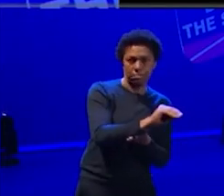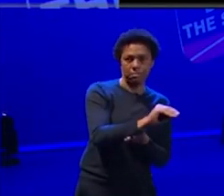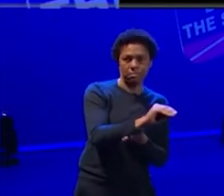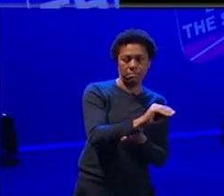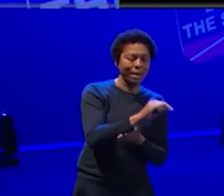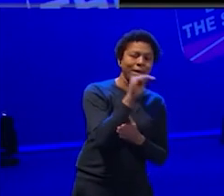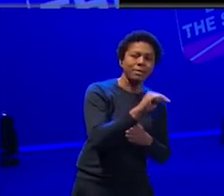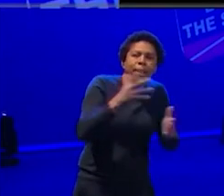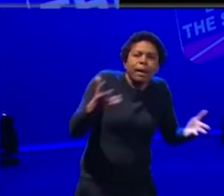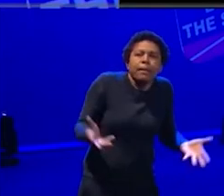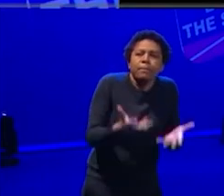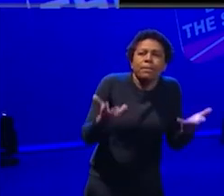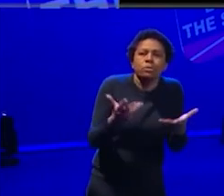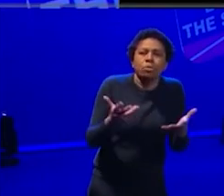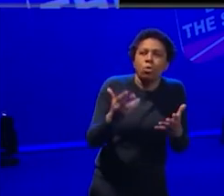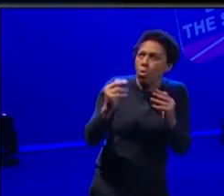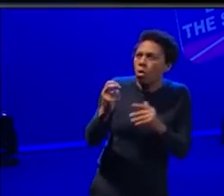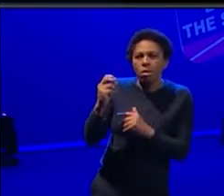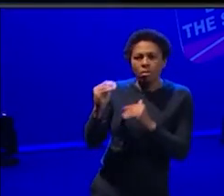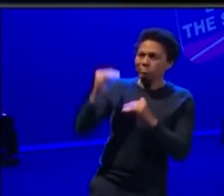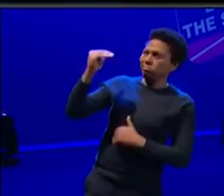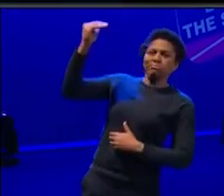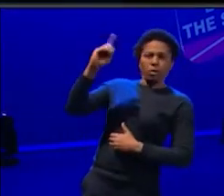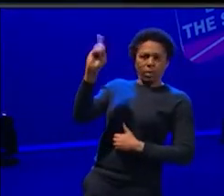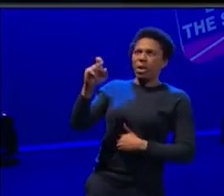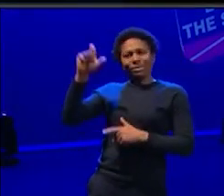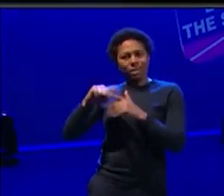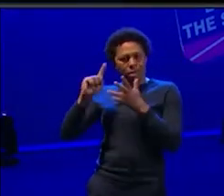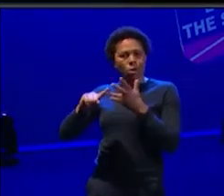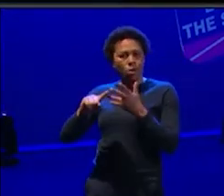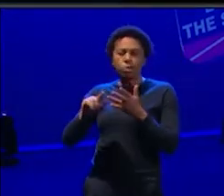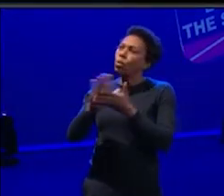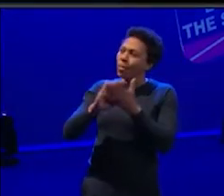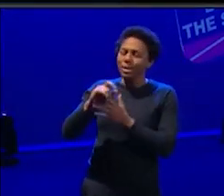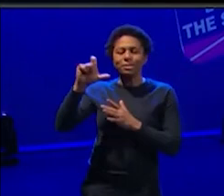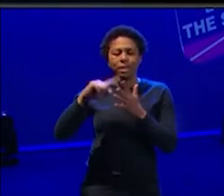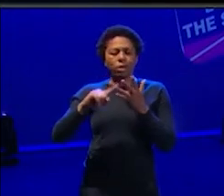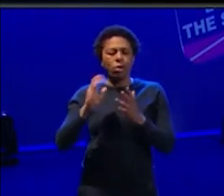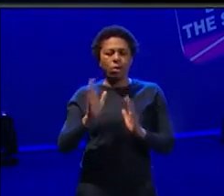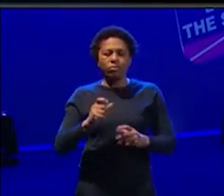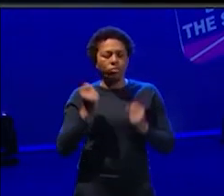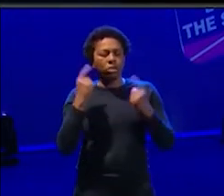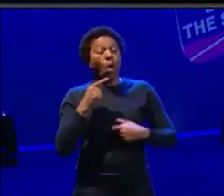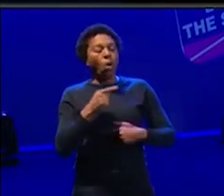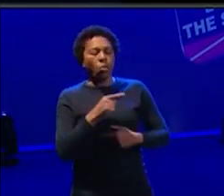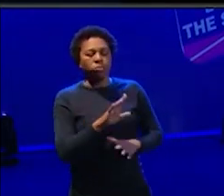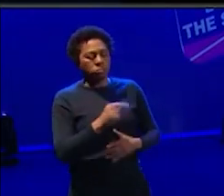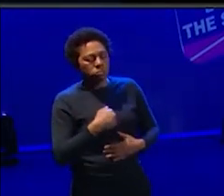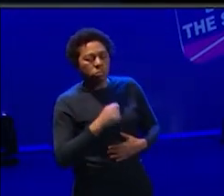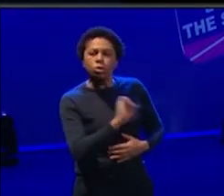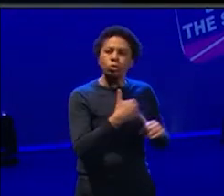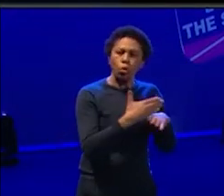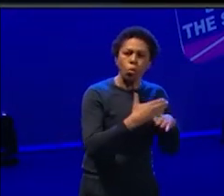older people who are in like CEO positions. So they understand that you, uh, should be paid for